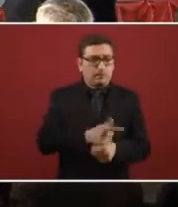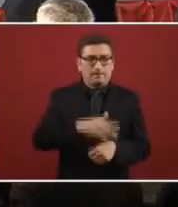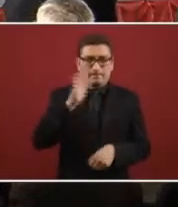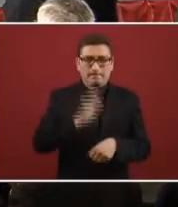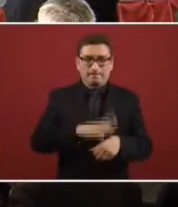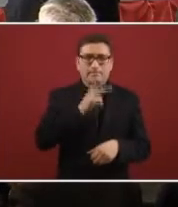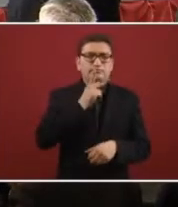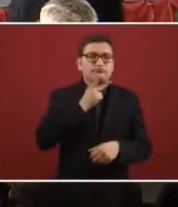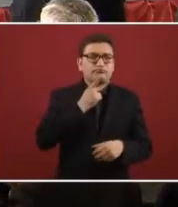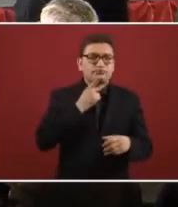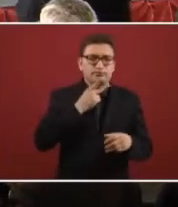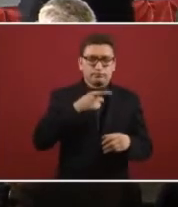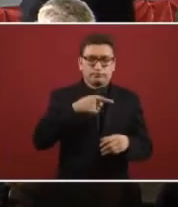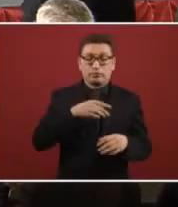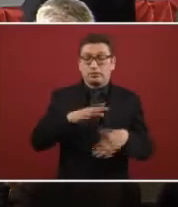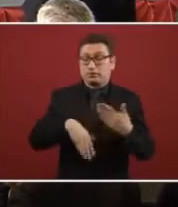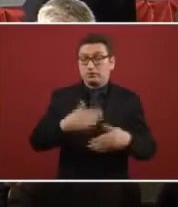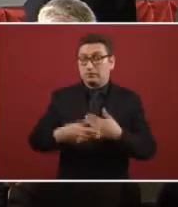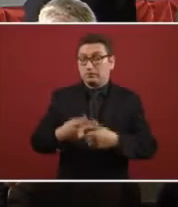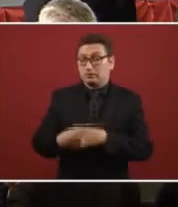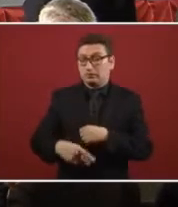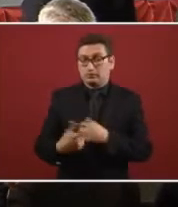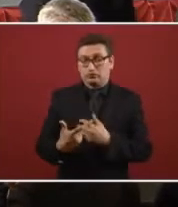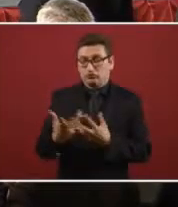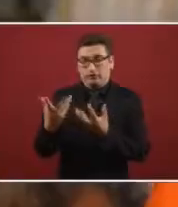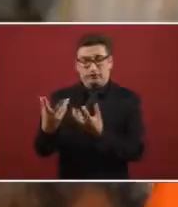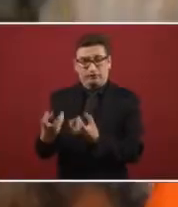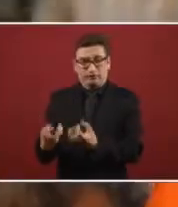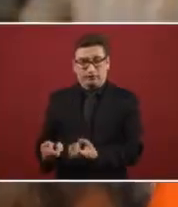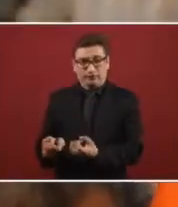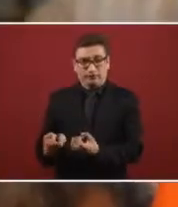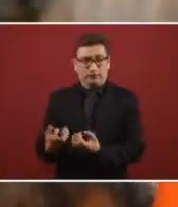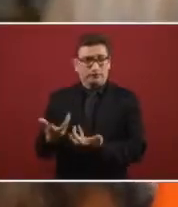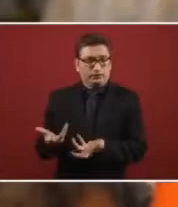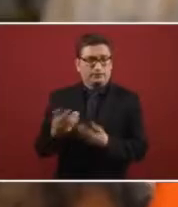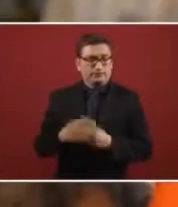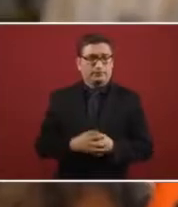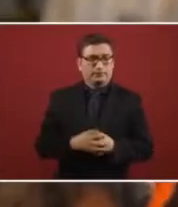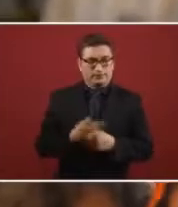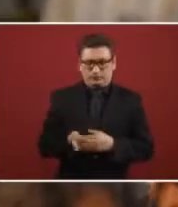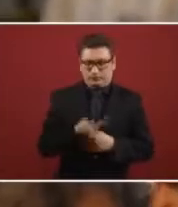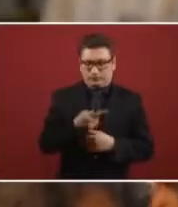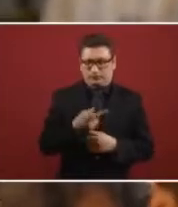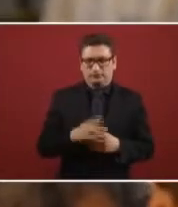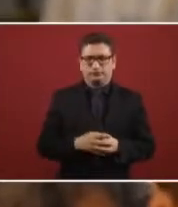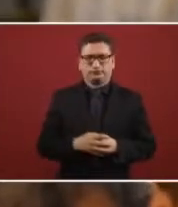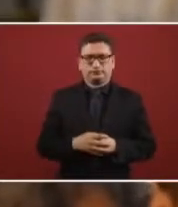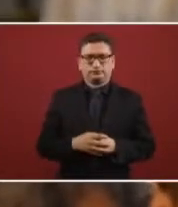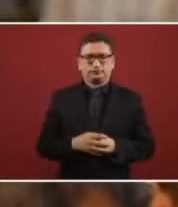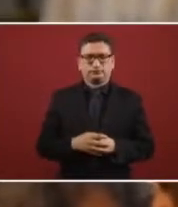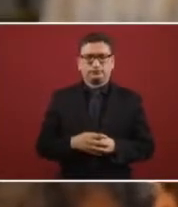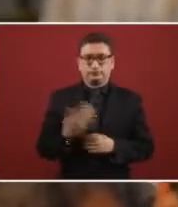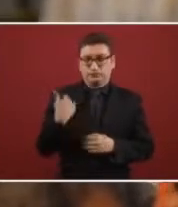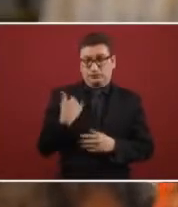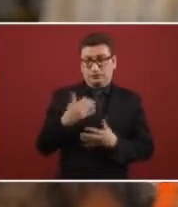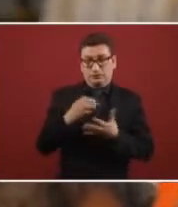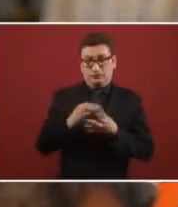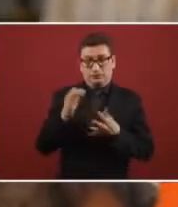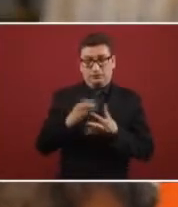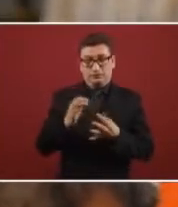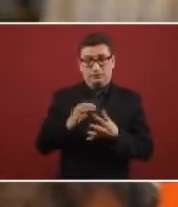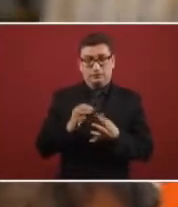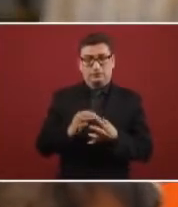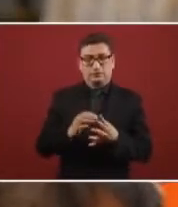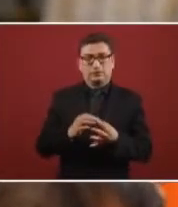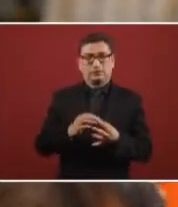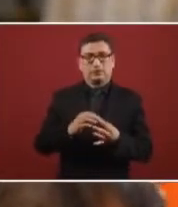discover more fields and if there exists that risk is it not possible that what you